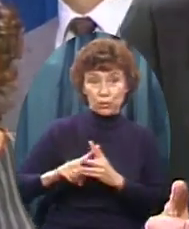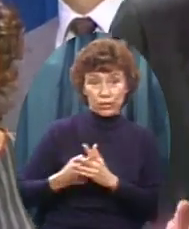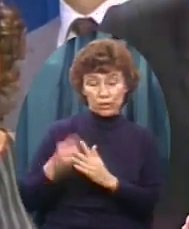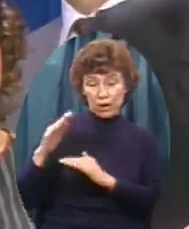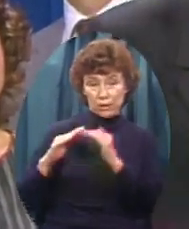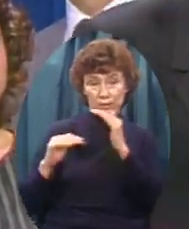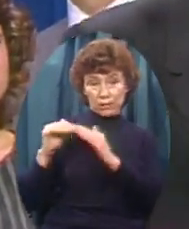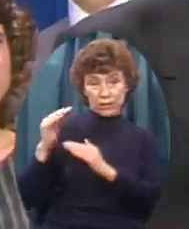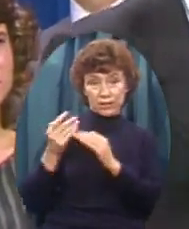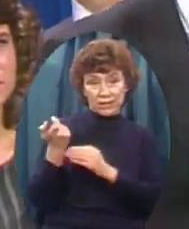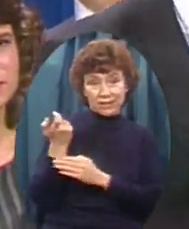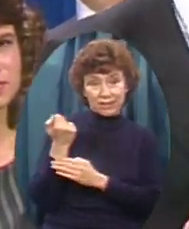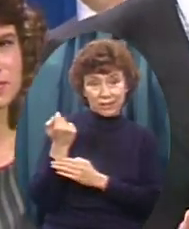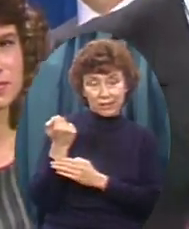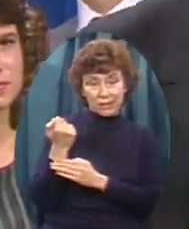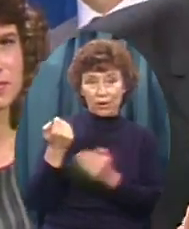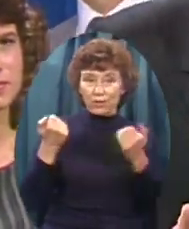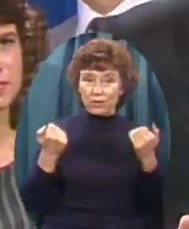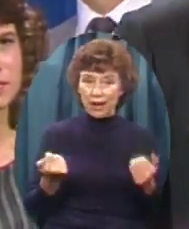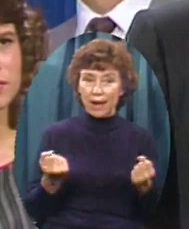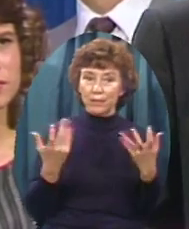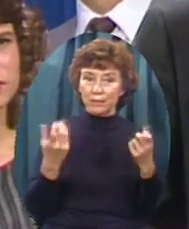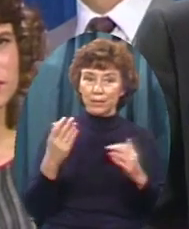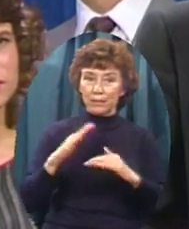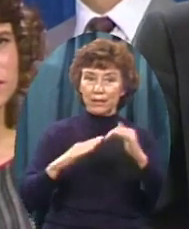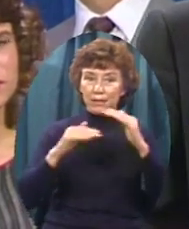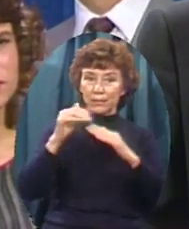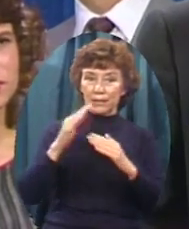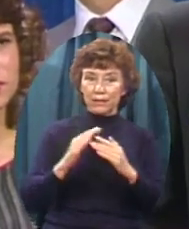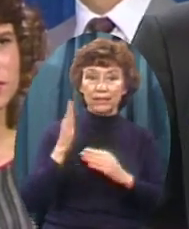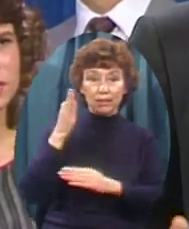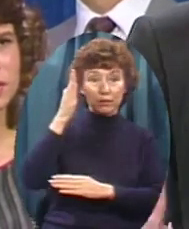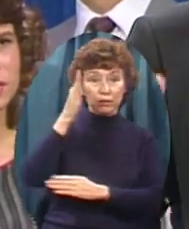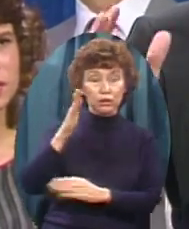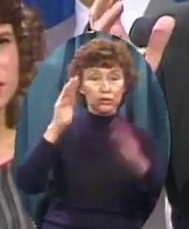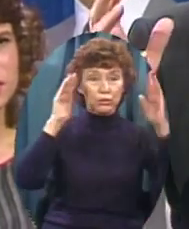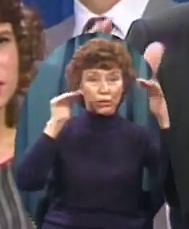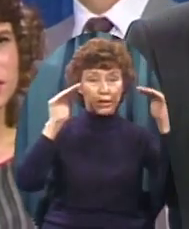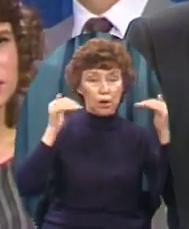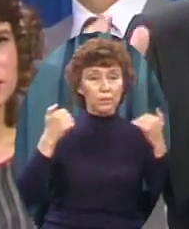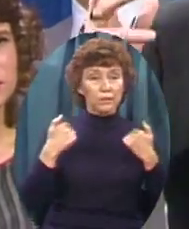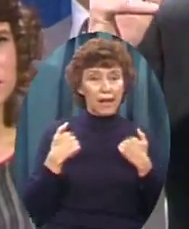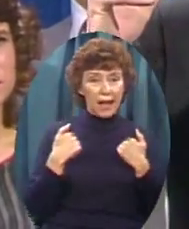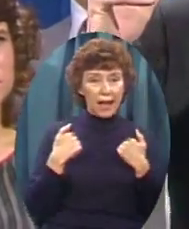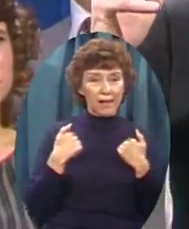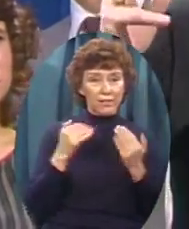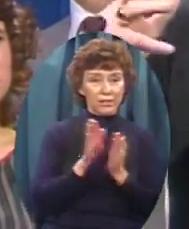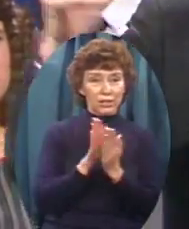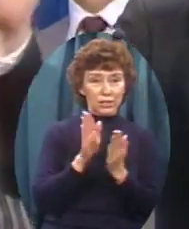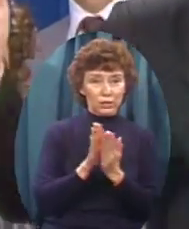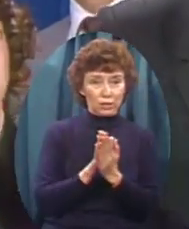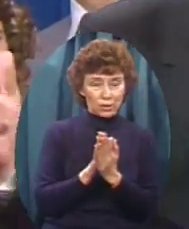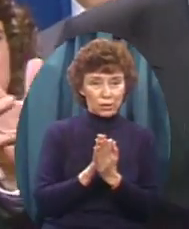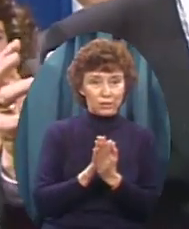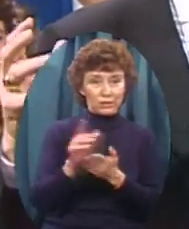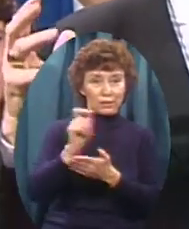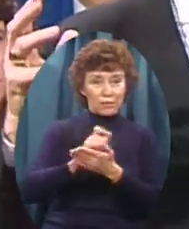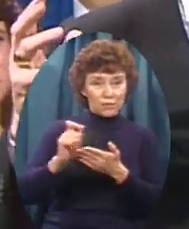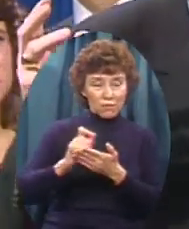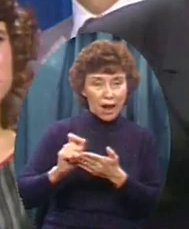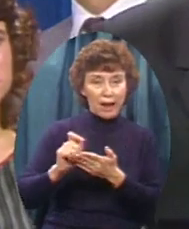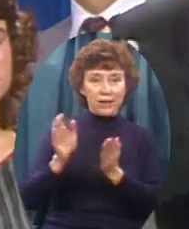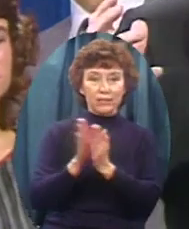Schools of law and medicine And engineering and journalism And we're going to have 50,000 students Of course many other majors